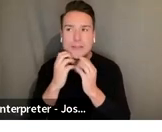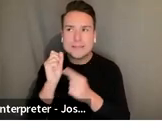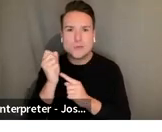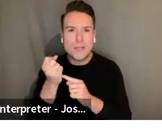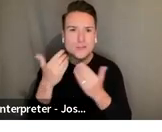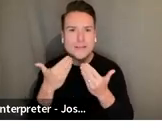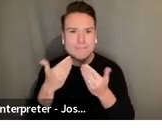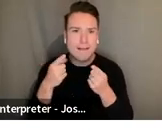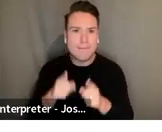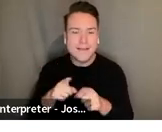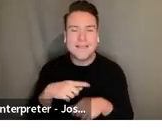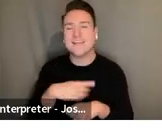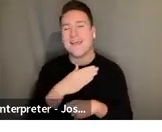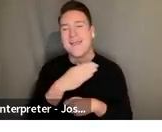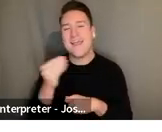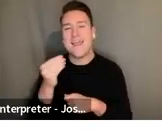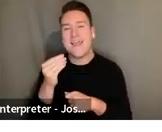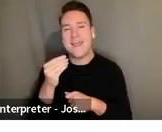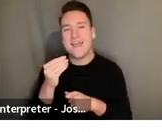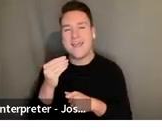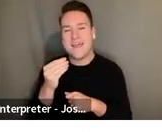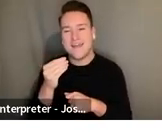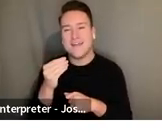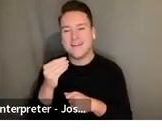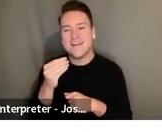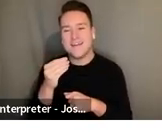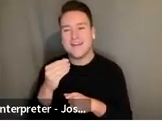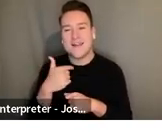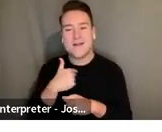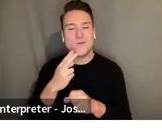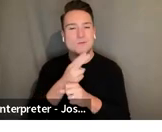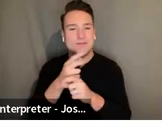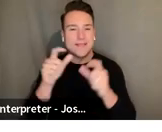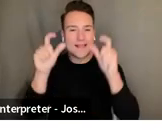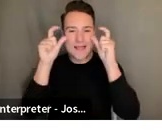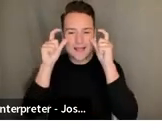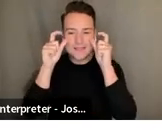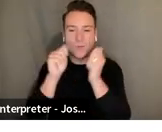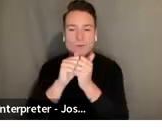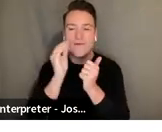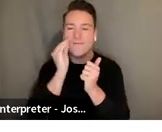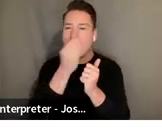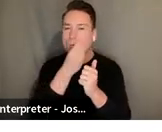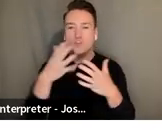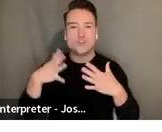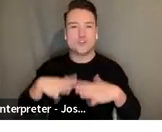and rimless glasses and a flower print shirt in front of a blurred green background.